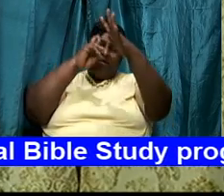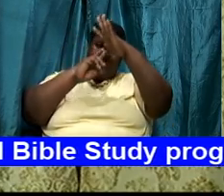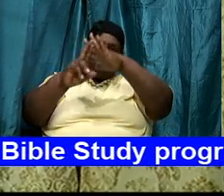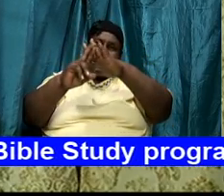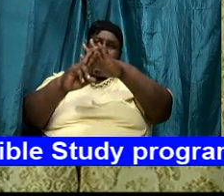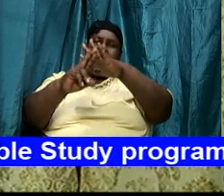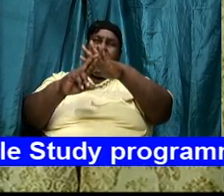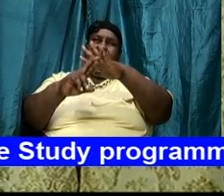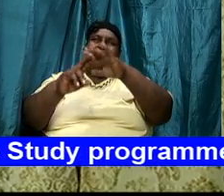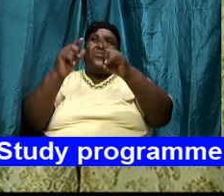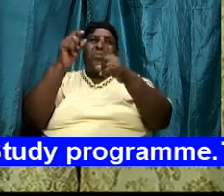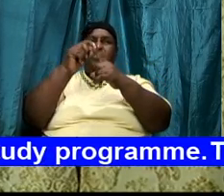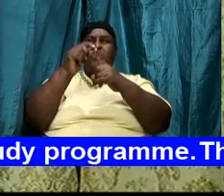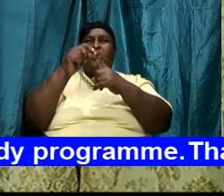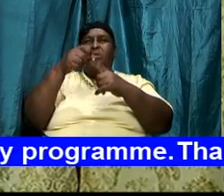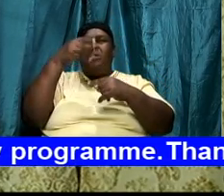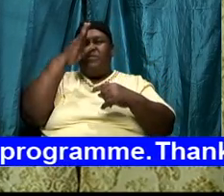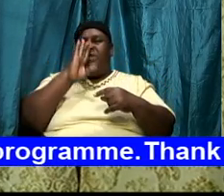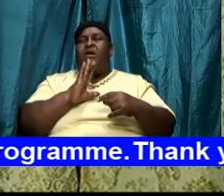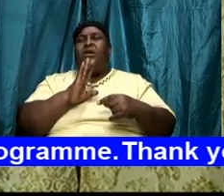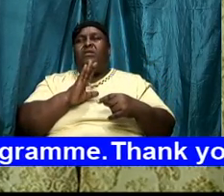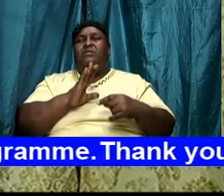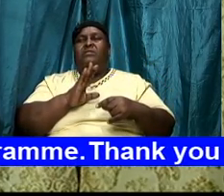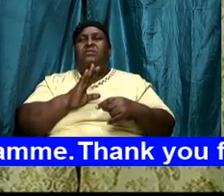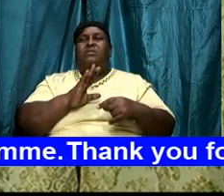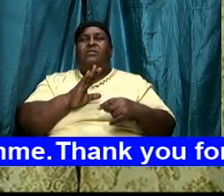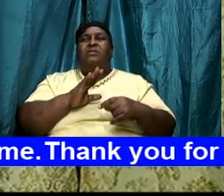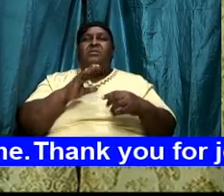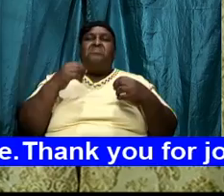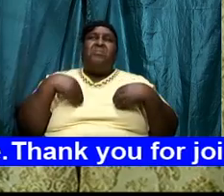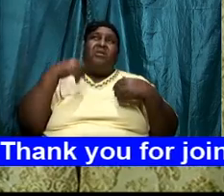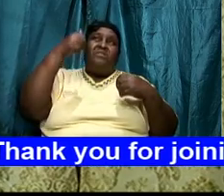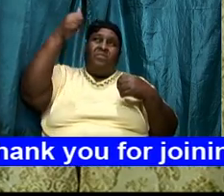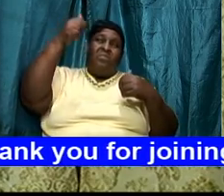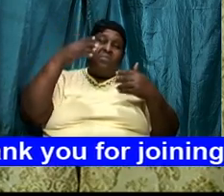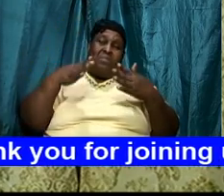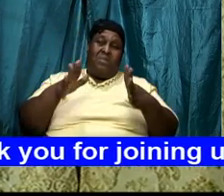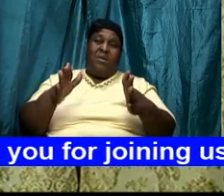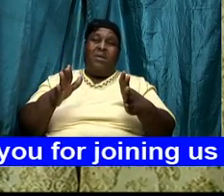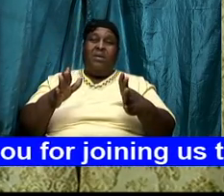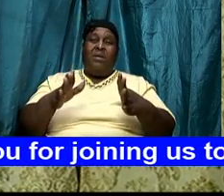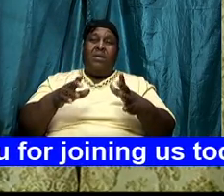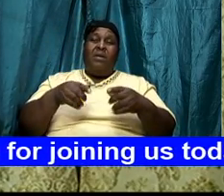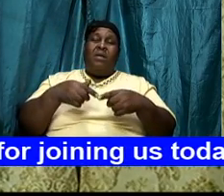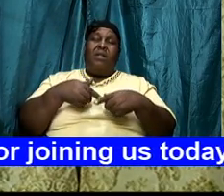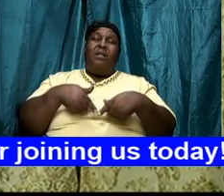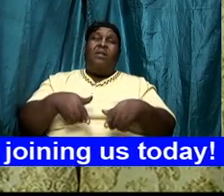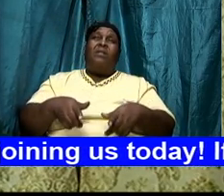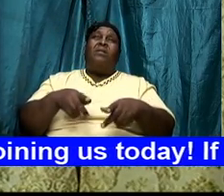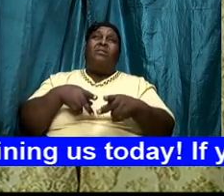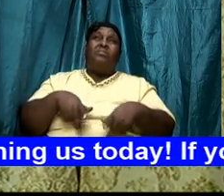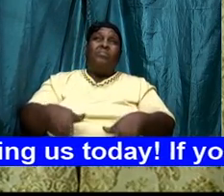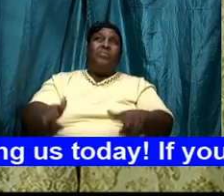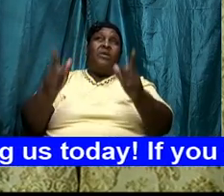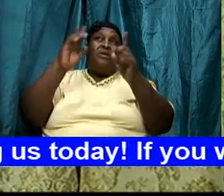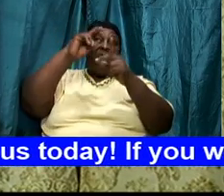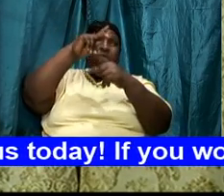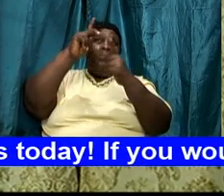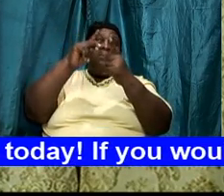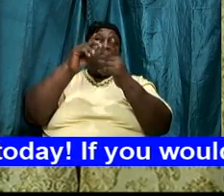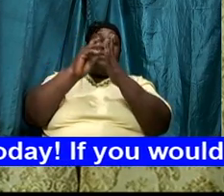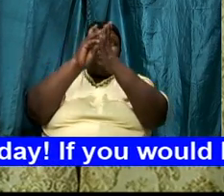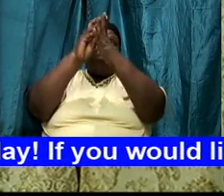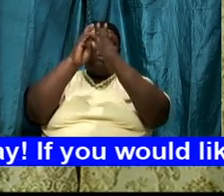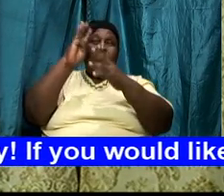regard to the words of almighty God have your own way let your perfect will be done and help